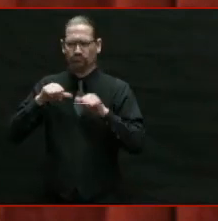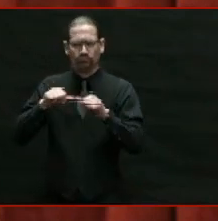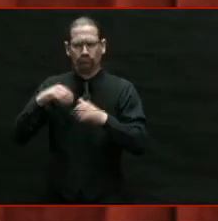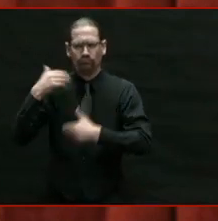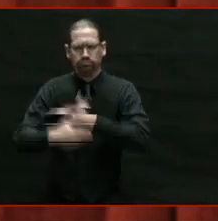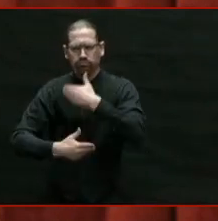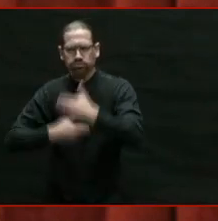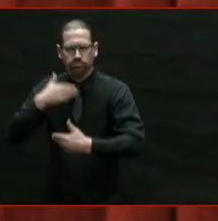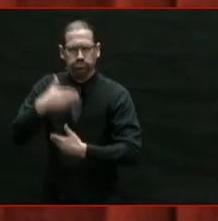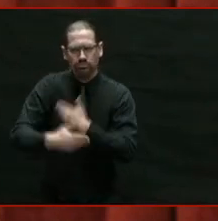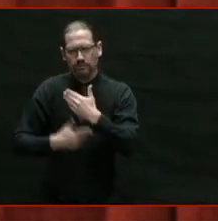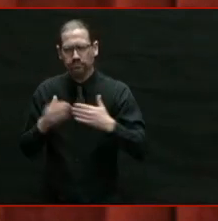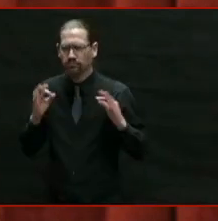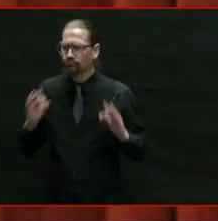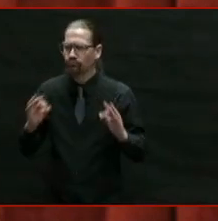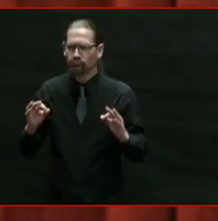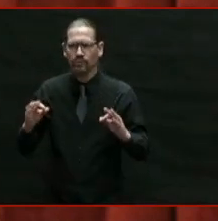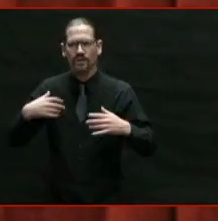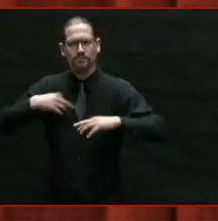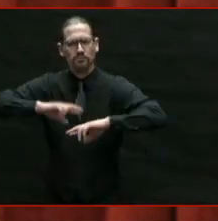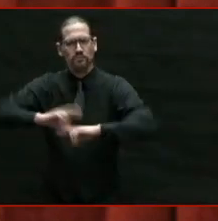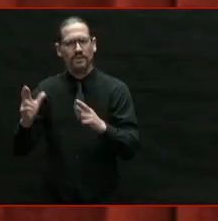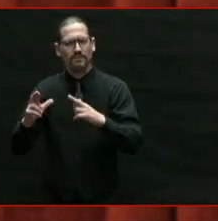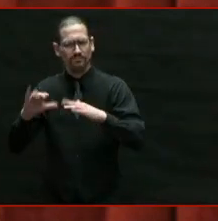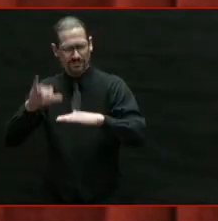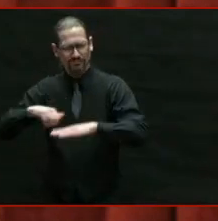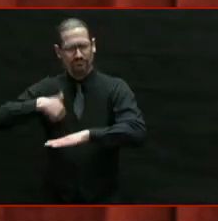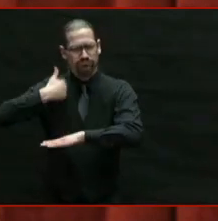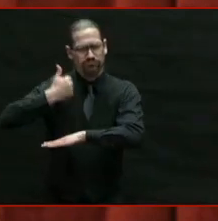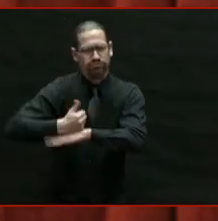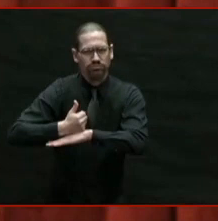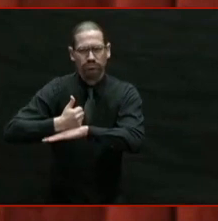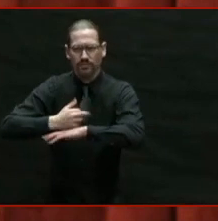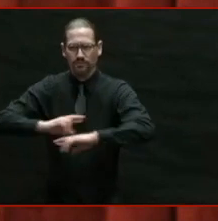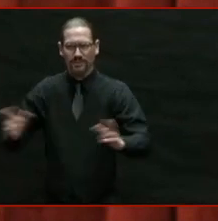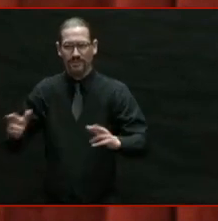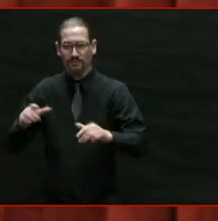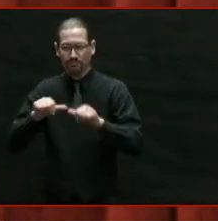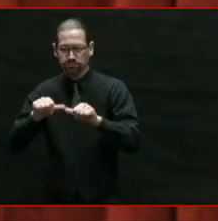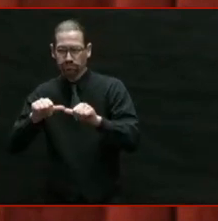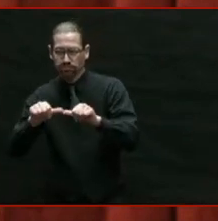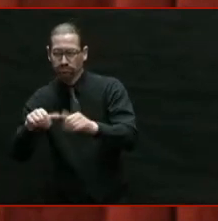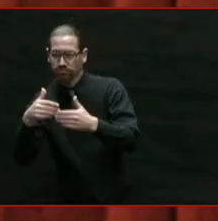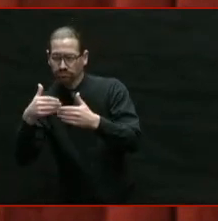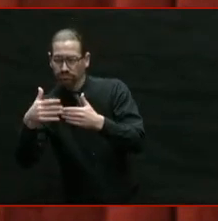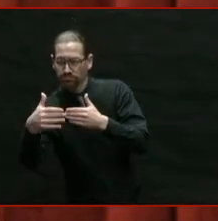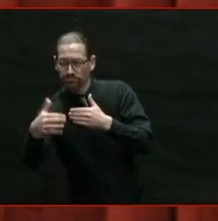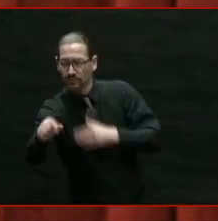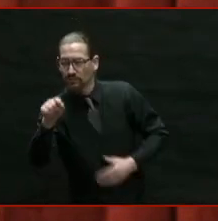and yes, the end is finally in sight.